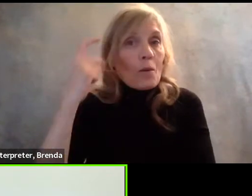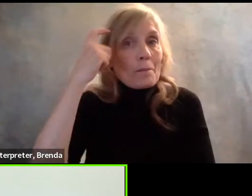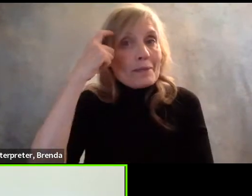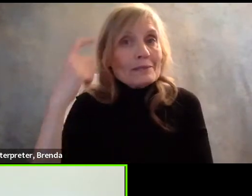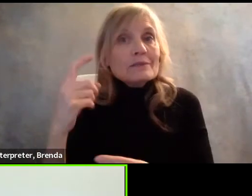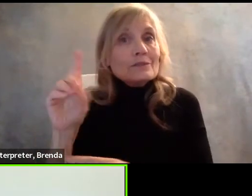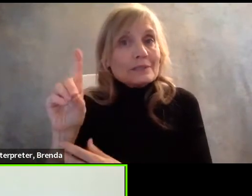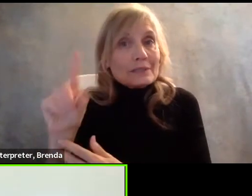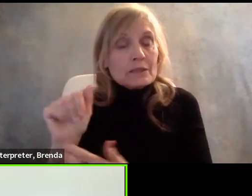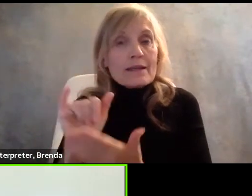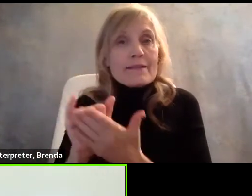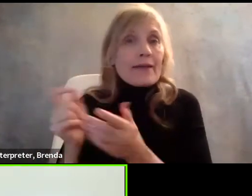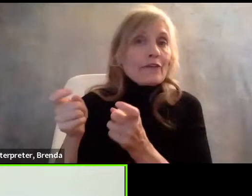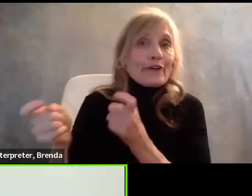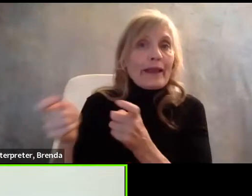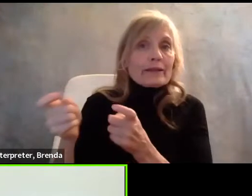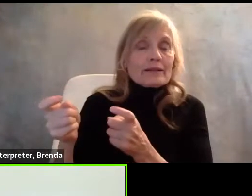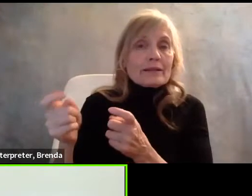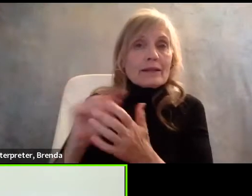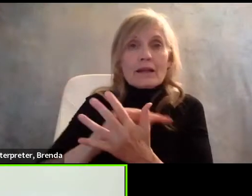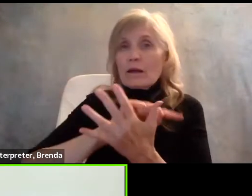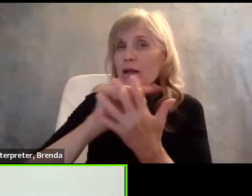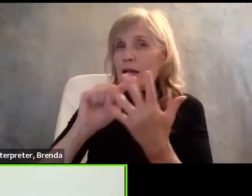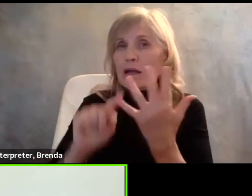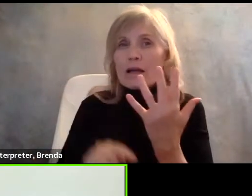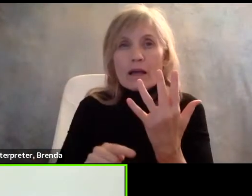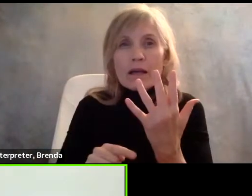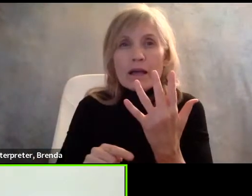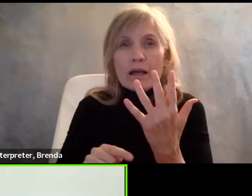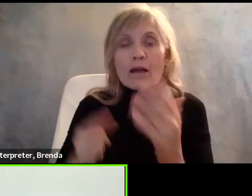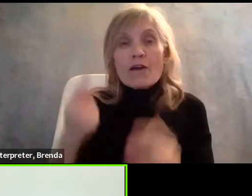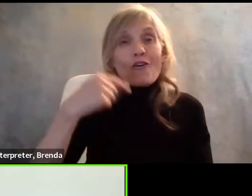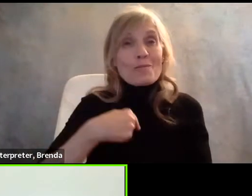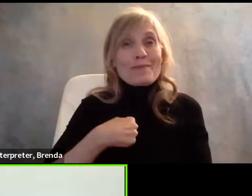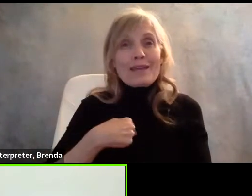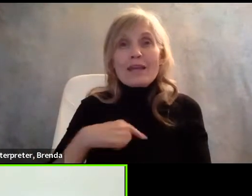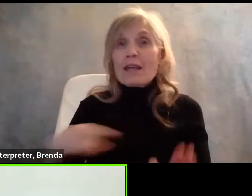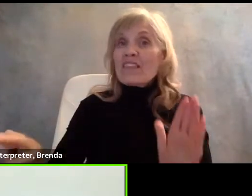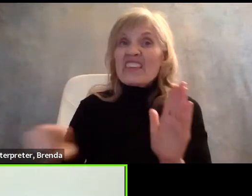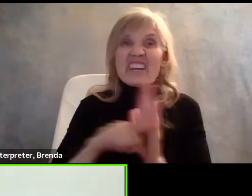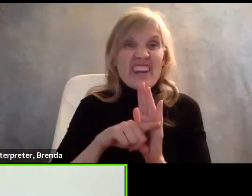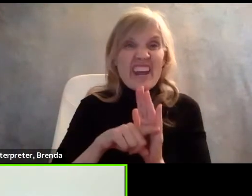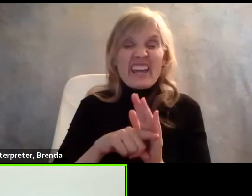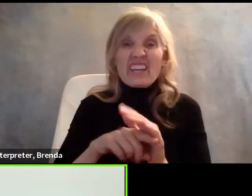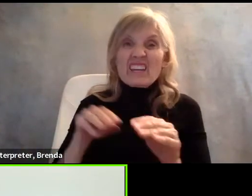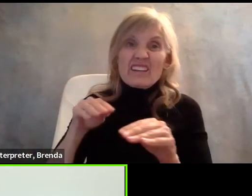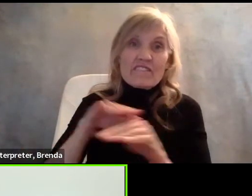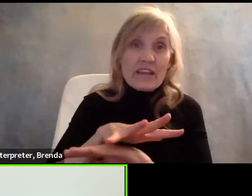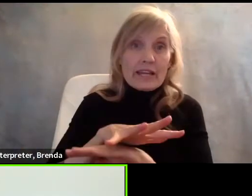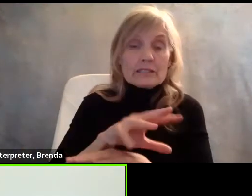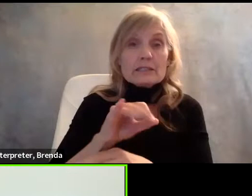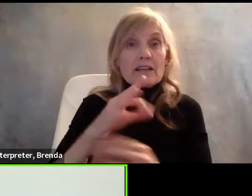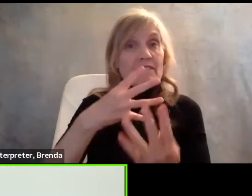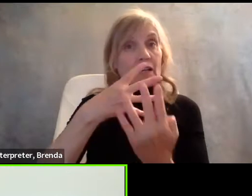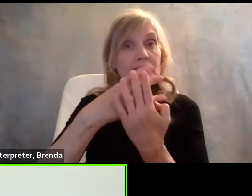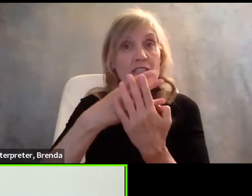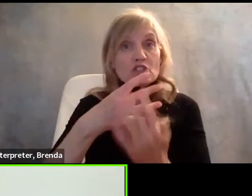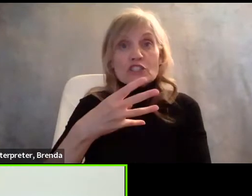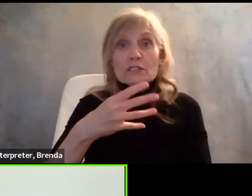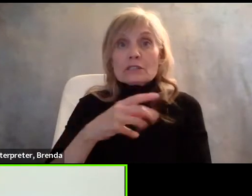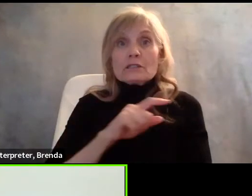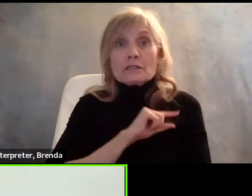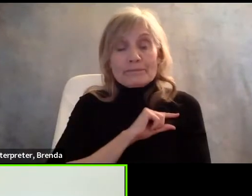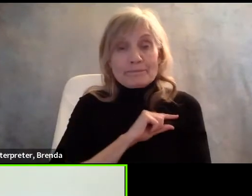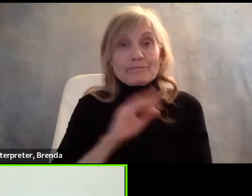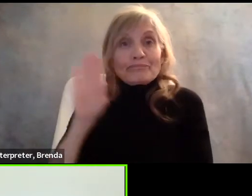that they're dealing with. So for me, the negative effects of a conviction rarely ends for a person when they've completed